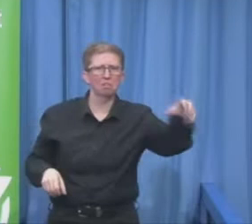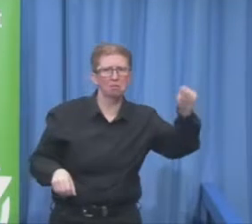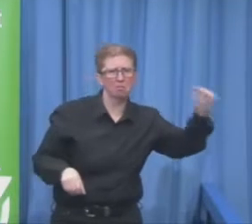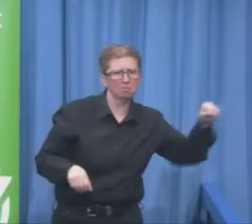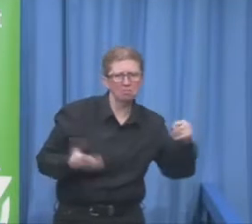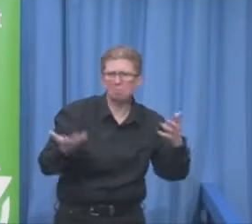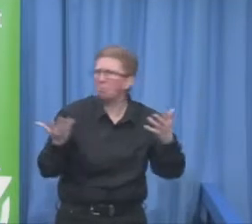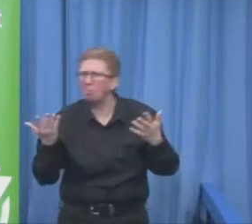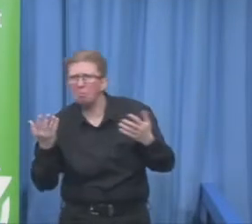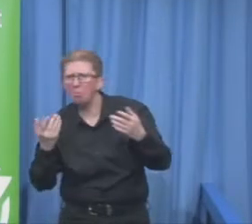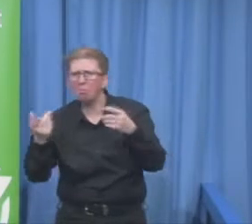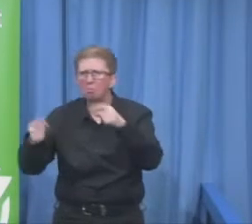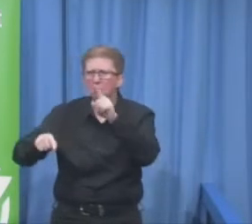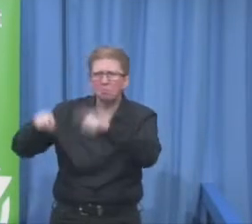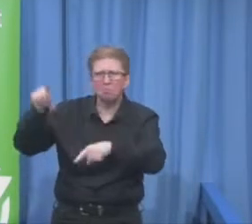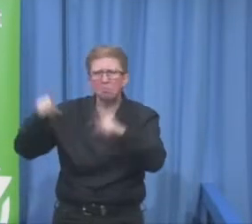learn.